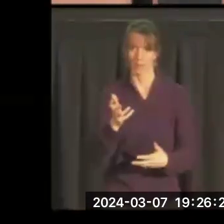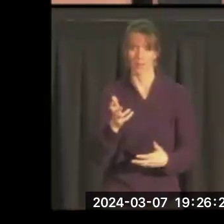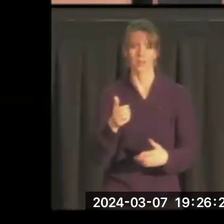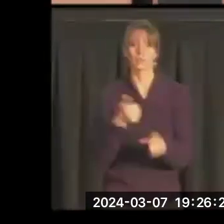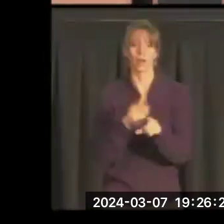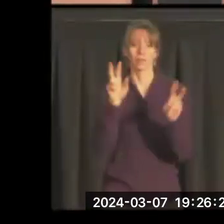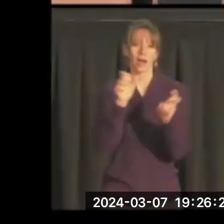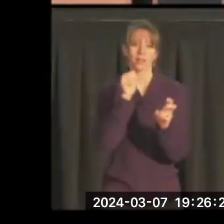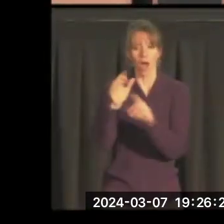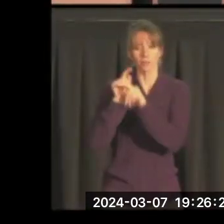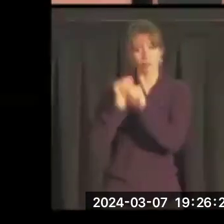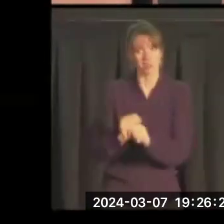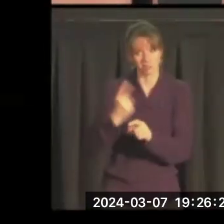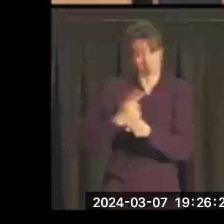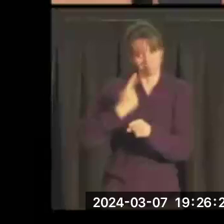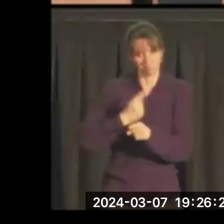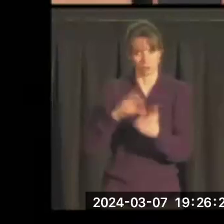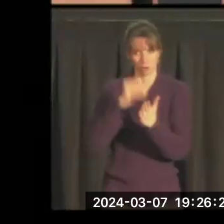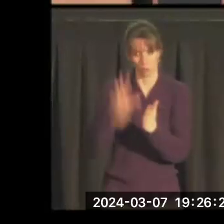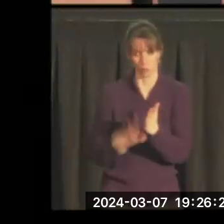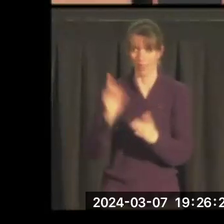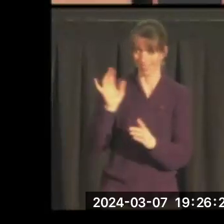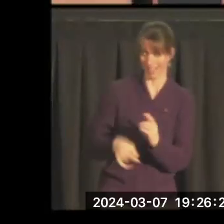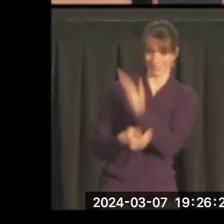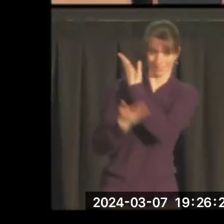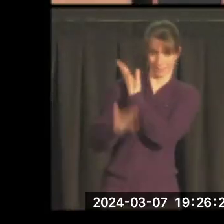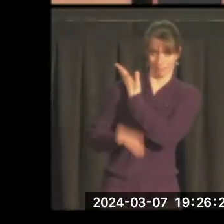-traditional student, right? This is him.